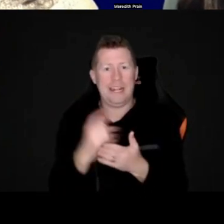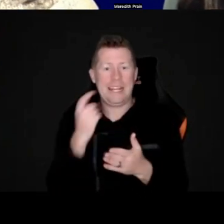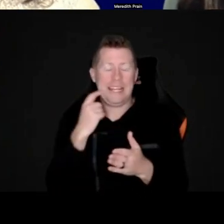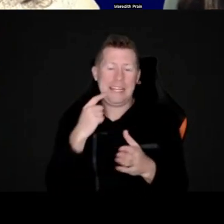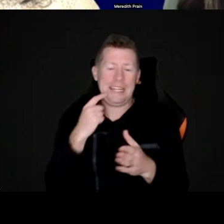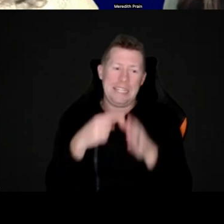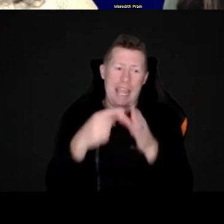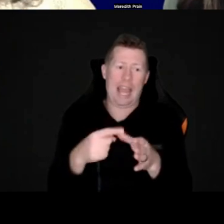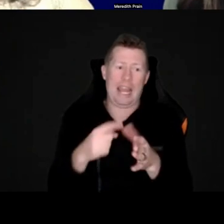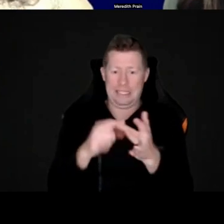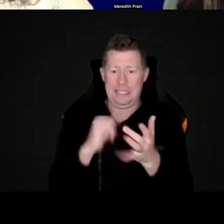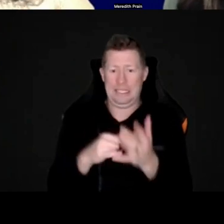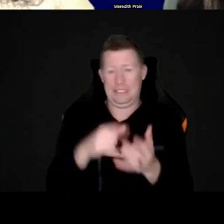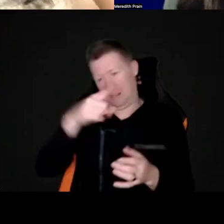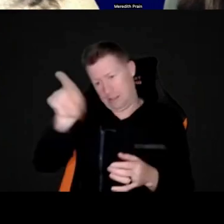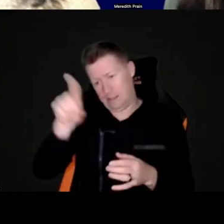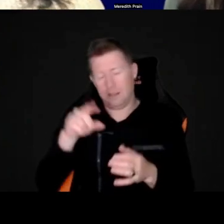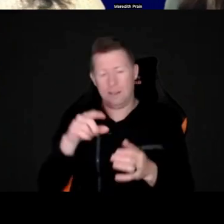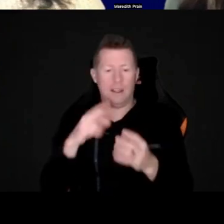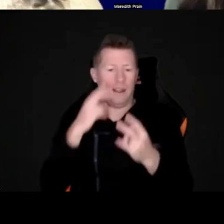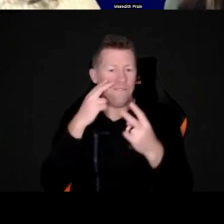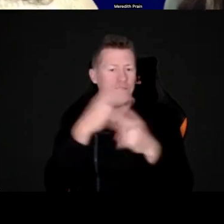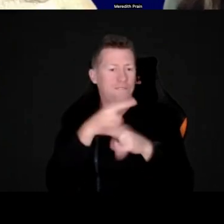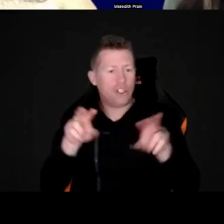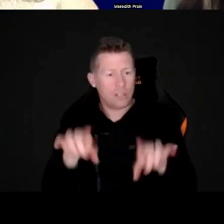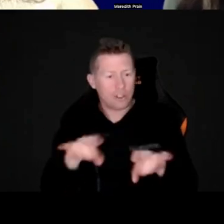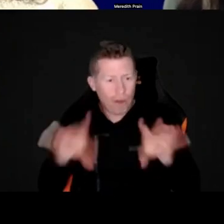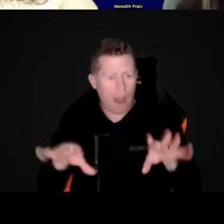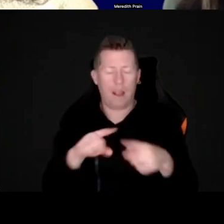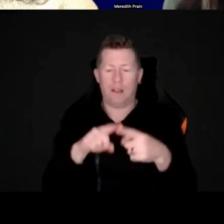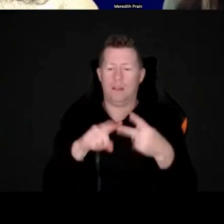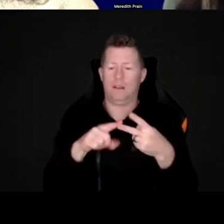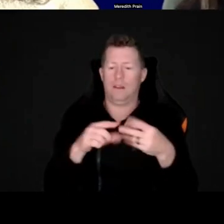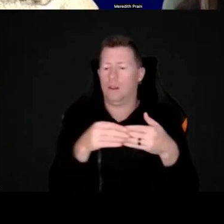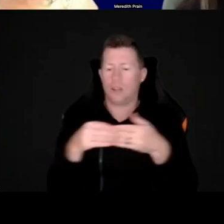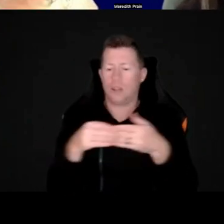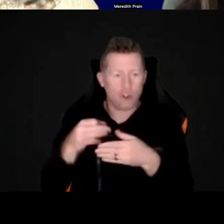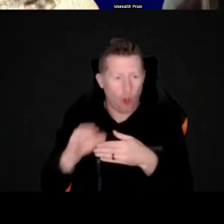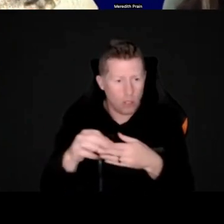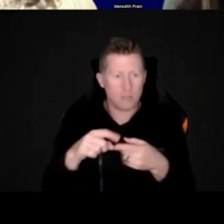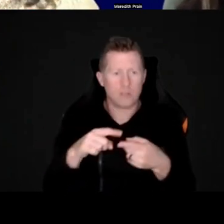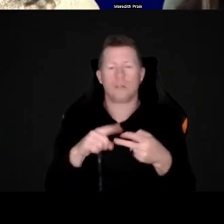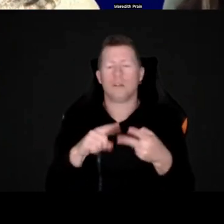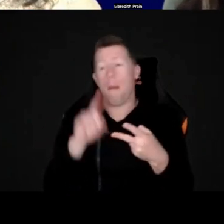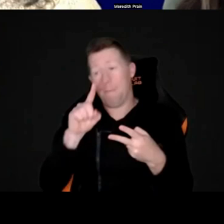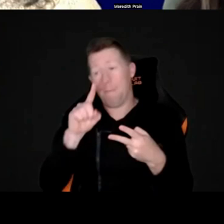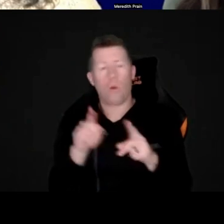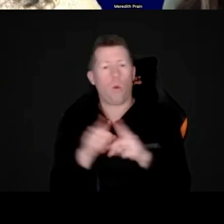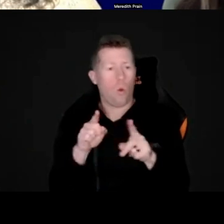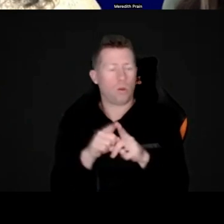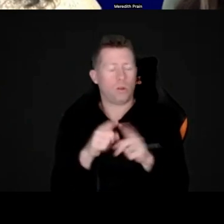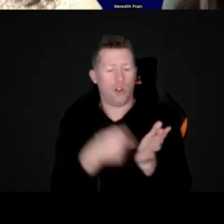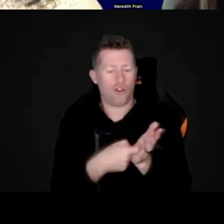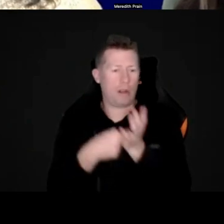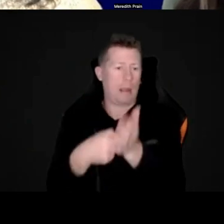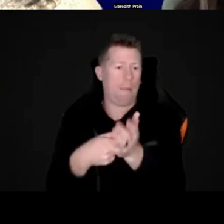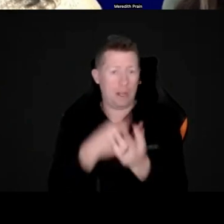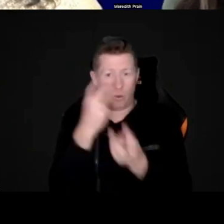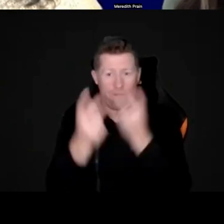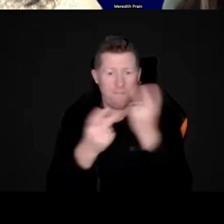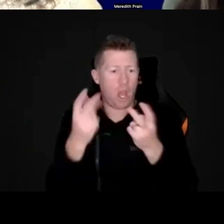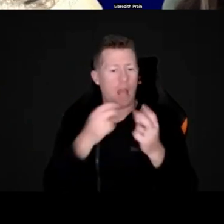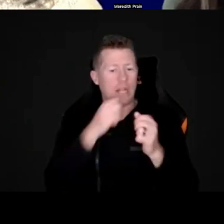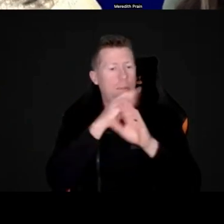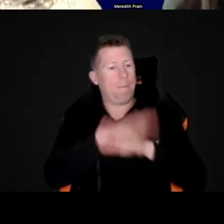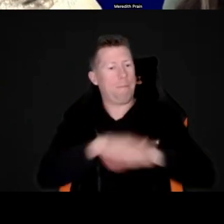would be refer to vision Australia or guide dogs. Um, but I would also highly recommend you seeking out a pediatric,